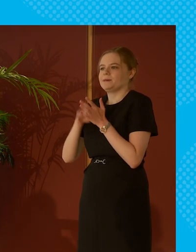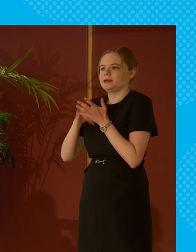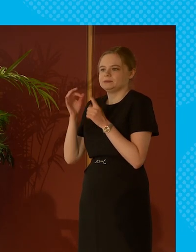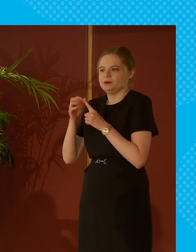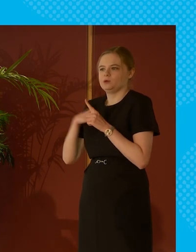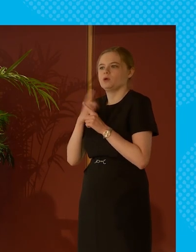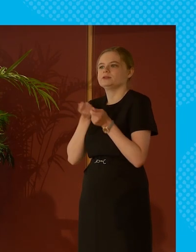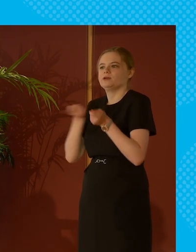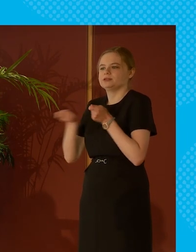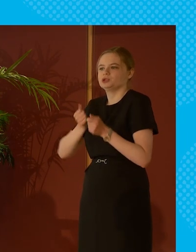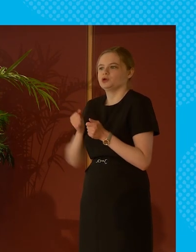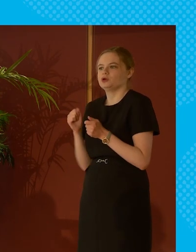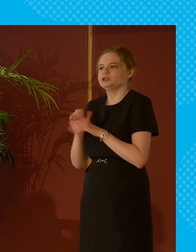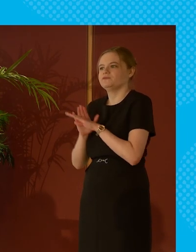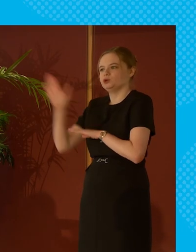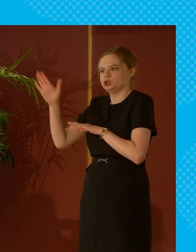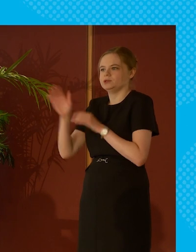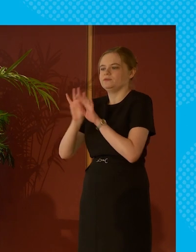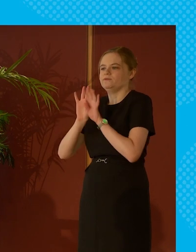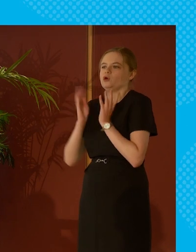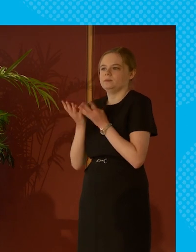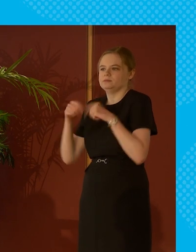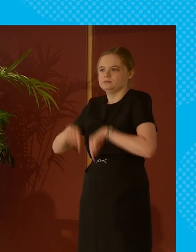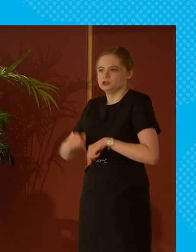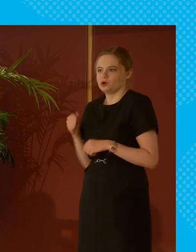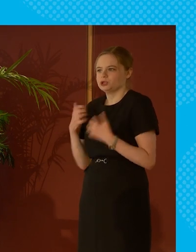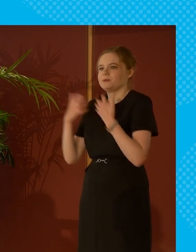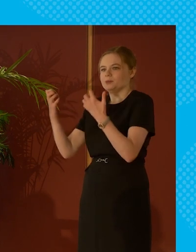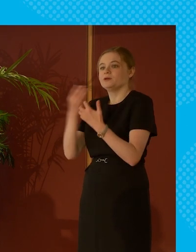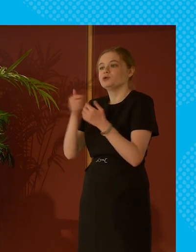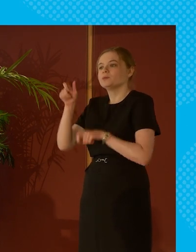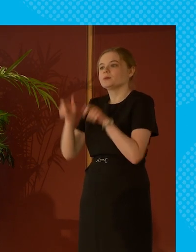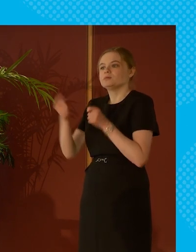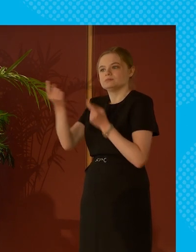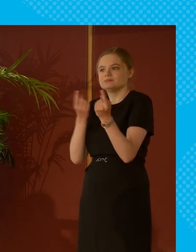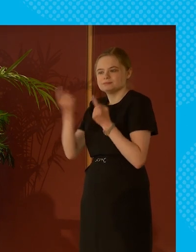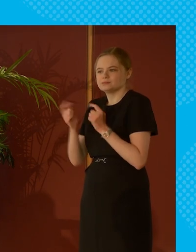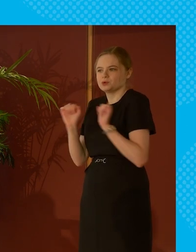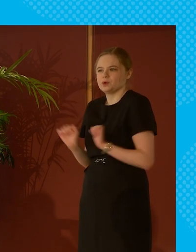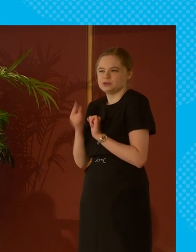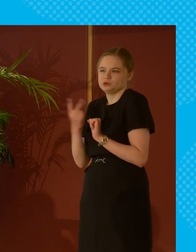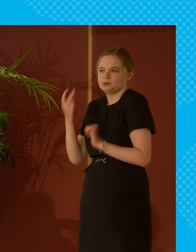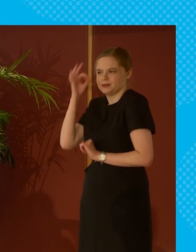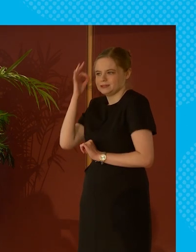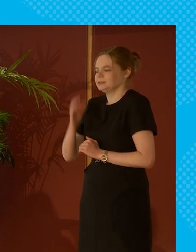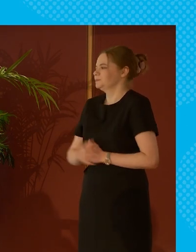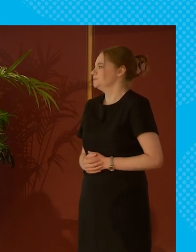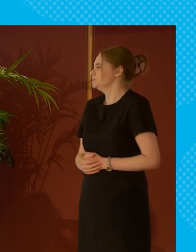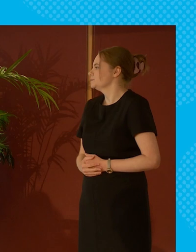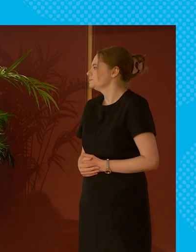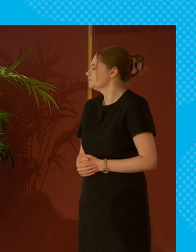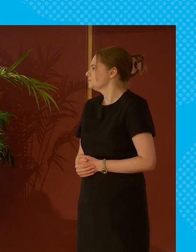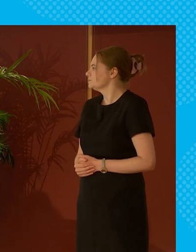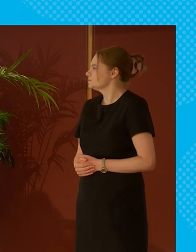Scottish Futures Forum here in the Scottish Parliament. There's just a couple of people coming in so we'll give them a minute or two just to come in and